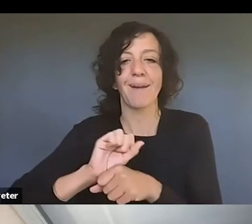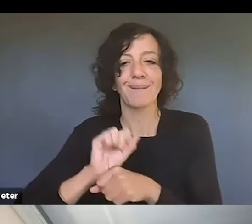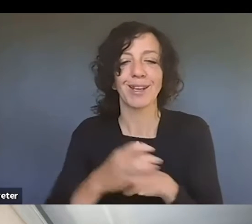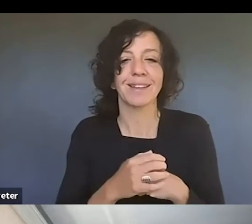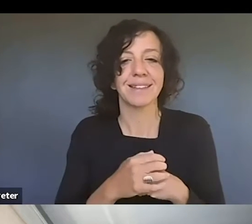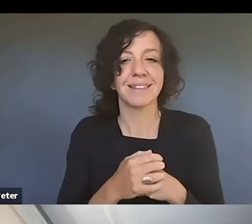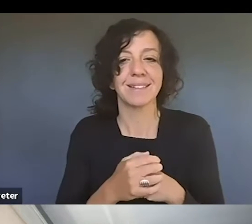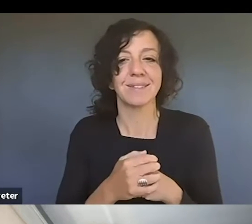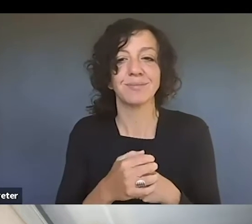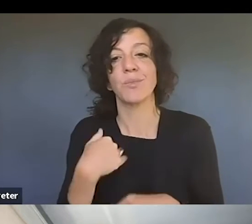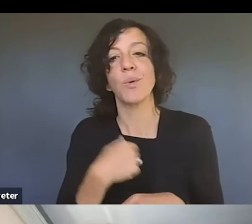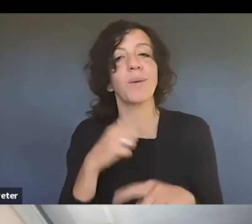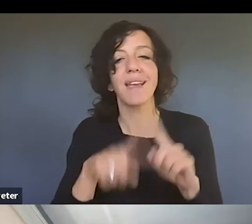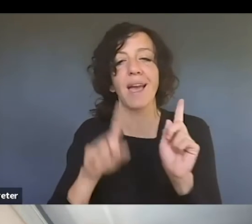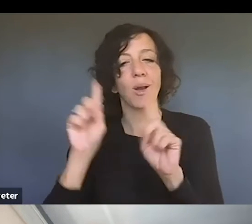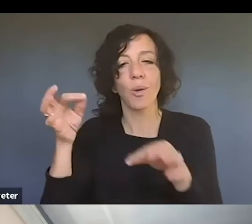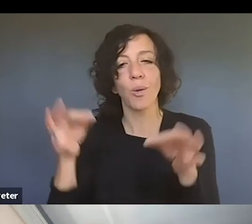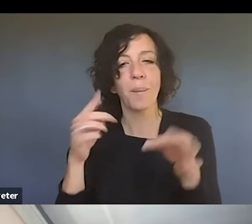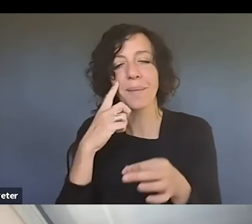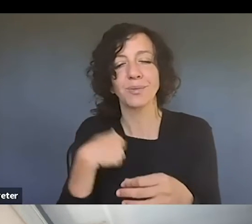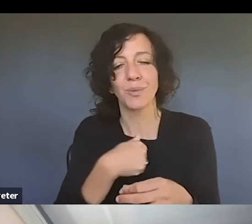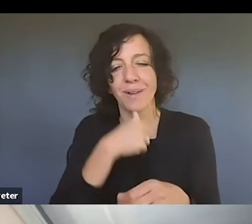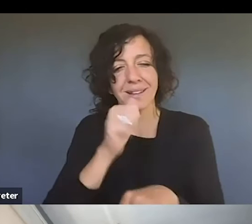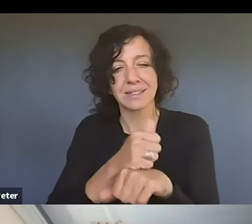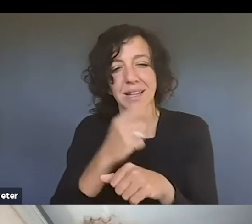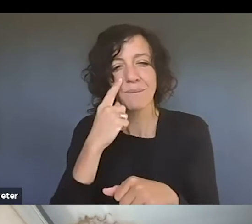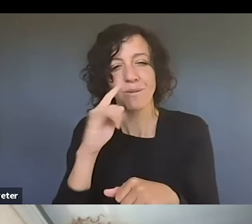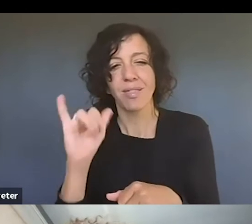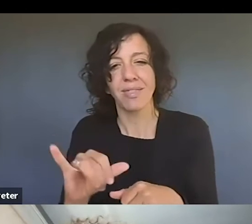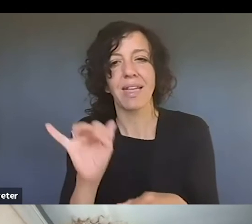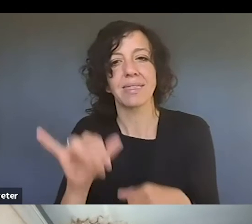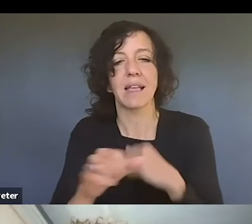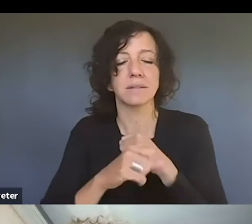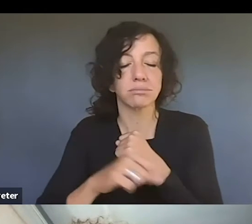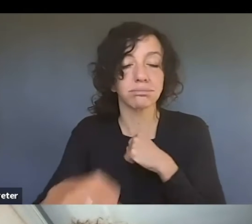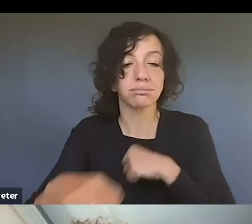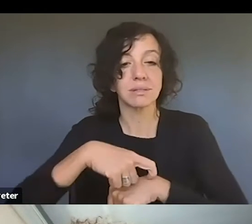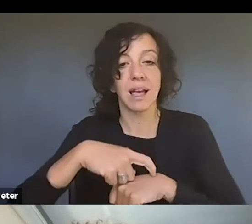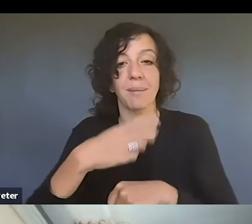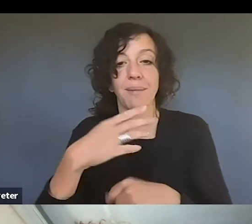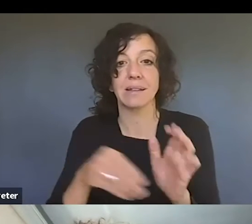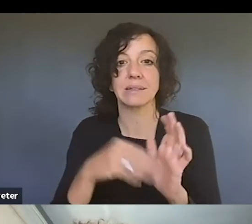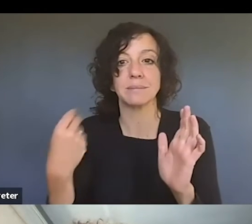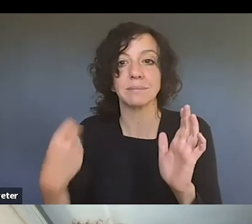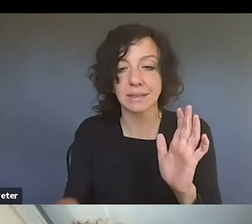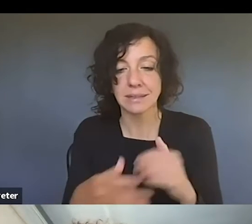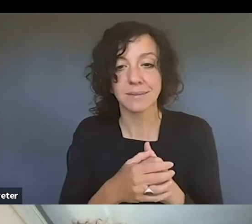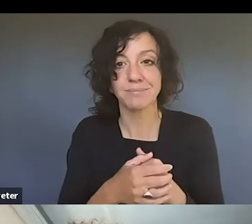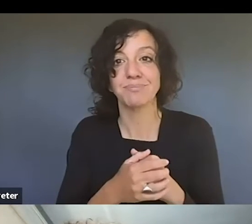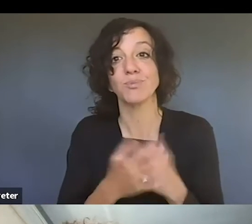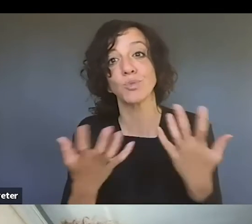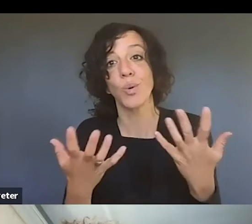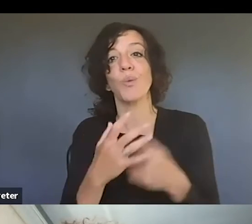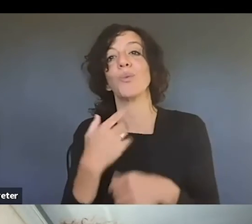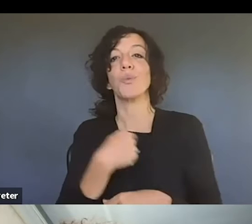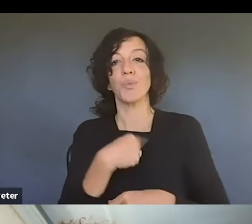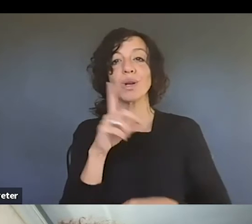uh, we can't do litigation because we're just not set up for it. Litigation is very lengthy, time consuming and expensive, but, um, we